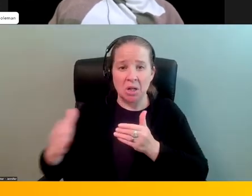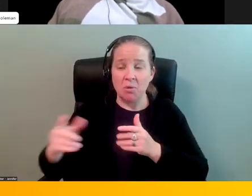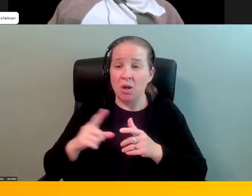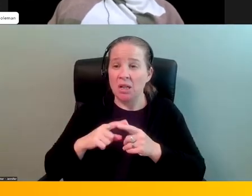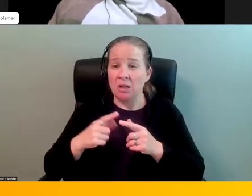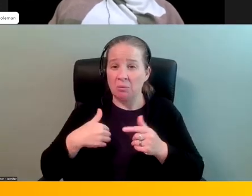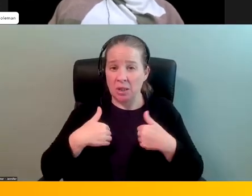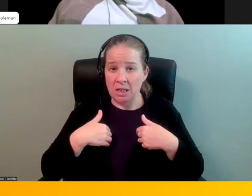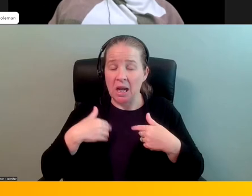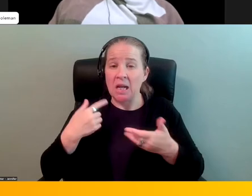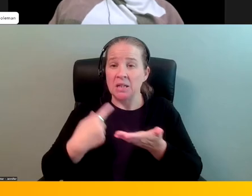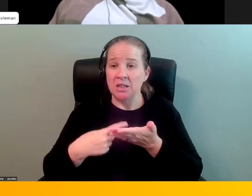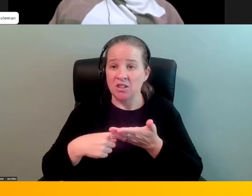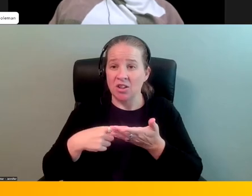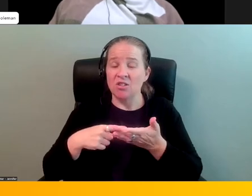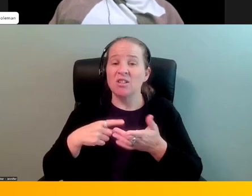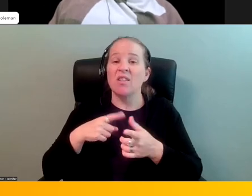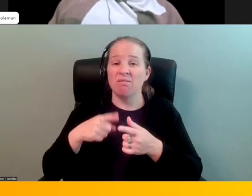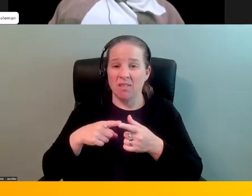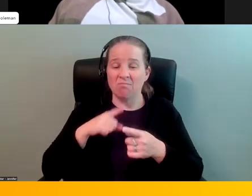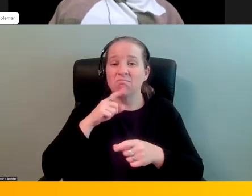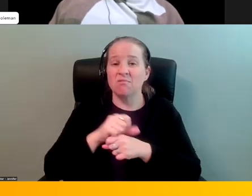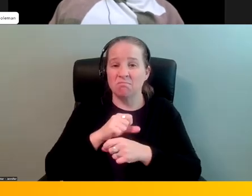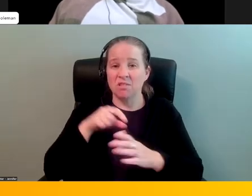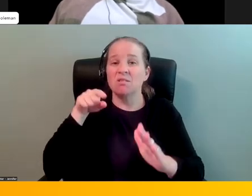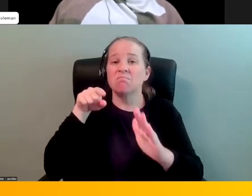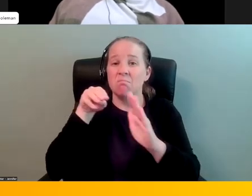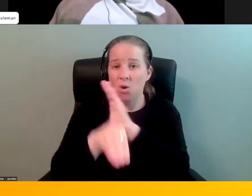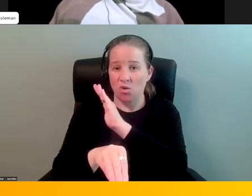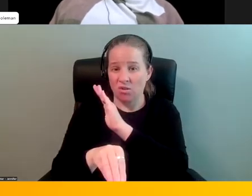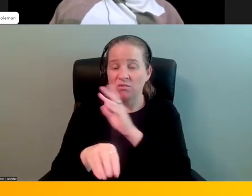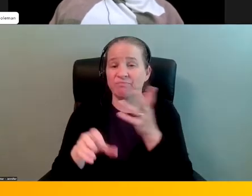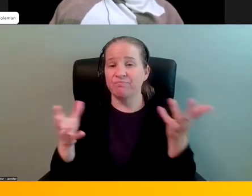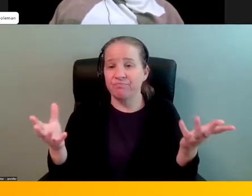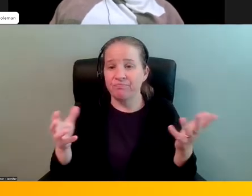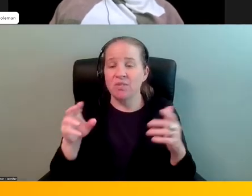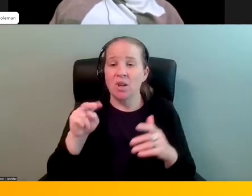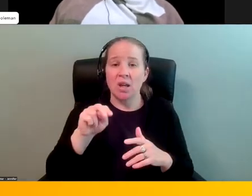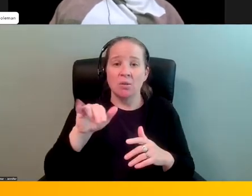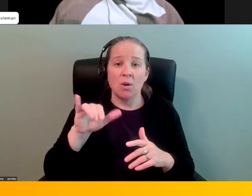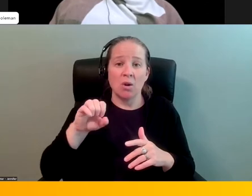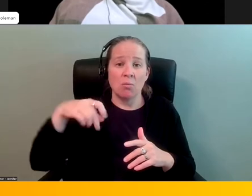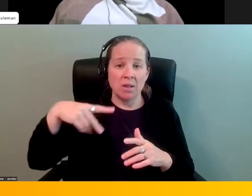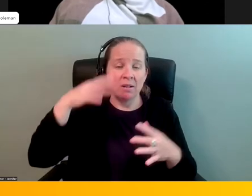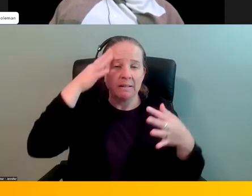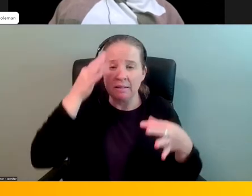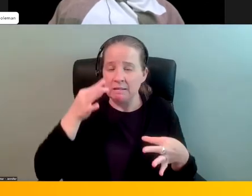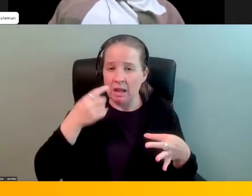was the time that he was actually murdered. And so AYLP decided that we were not going to